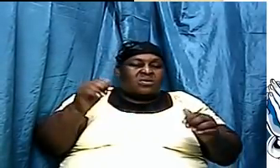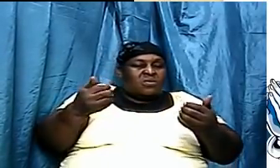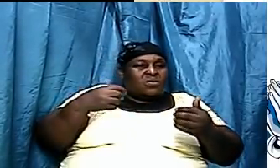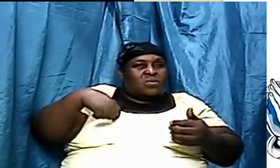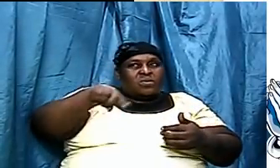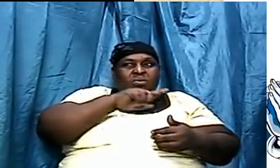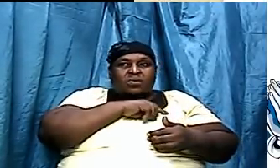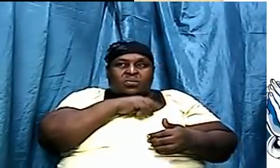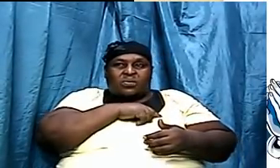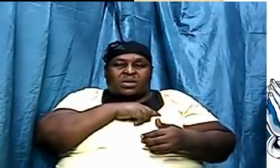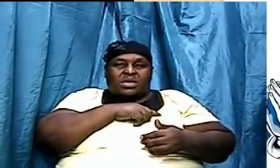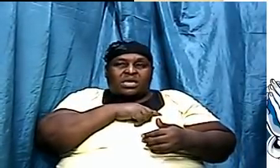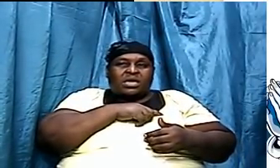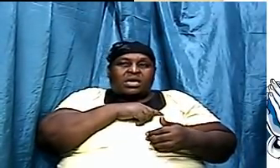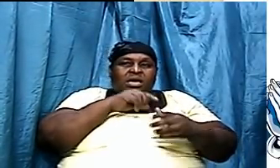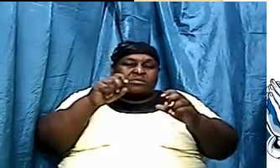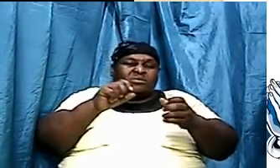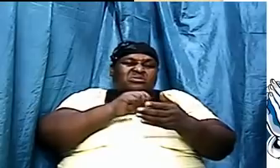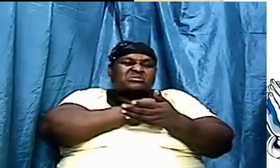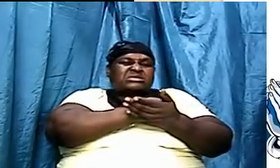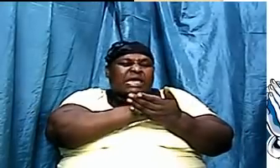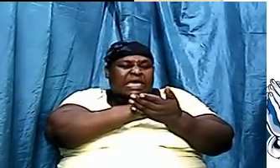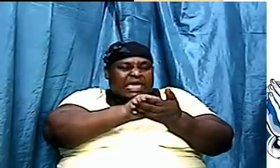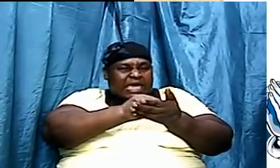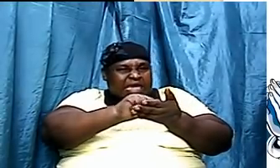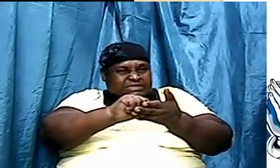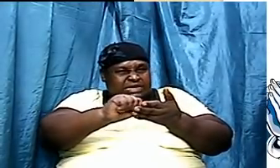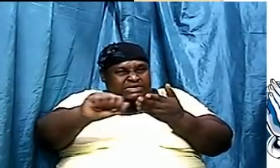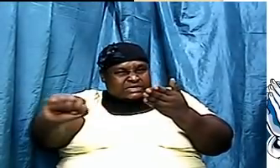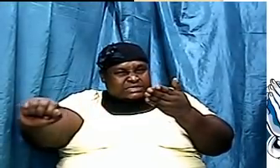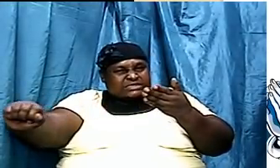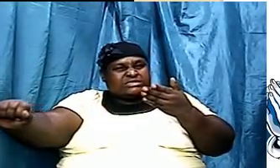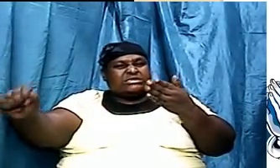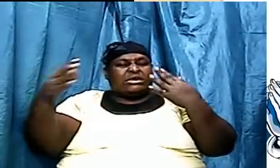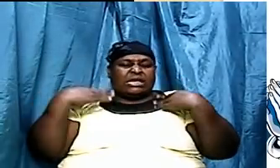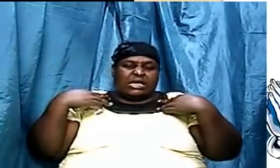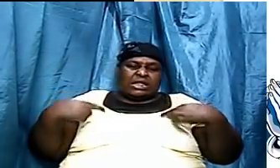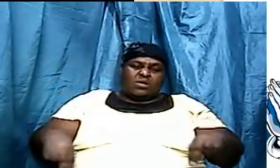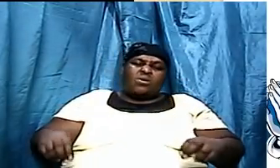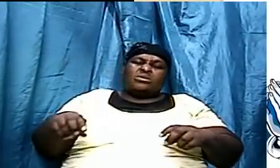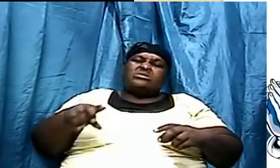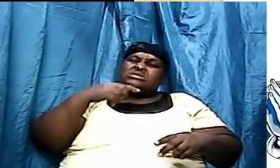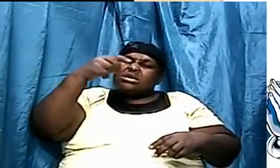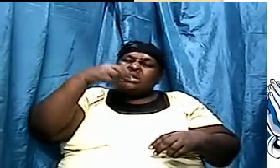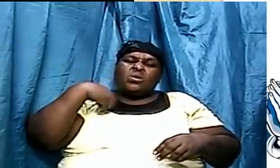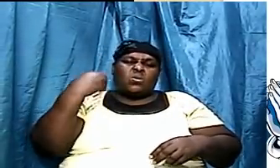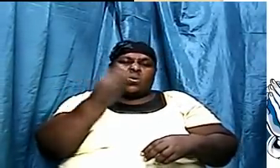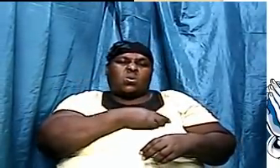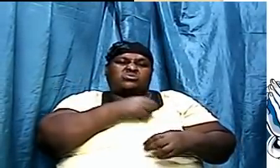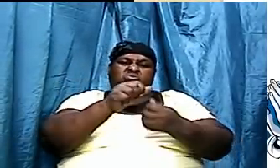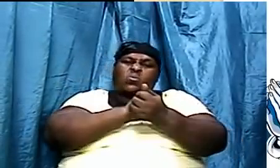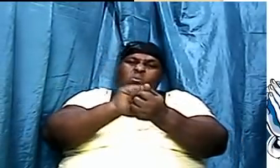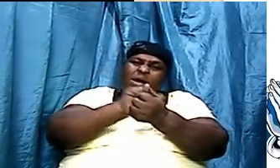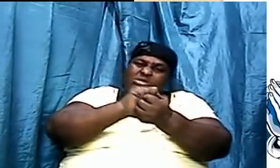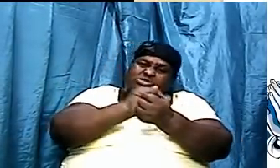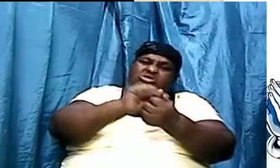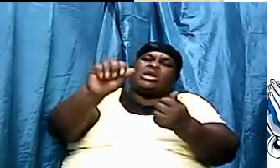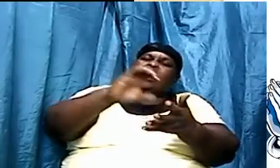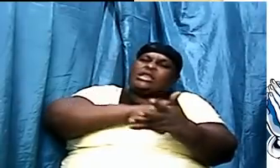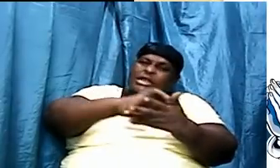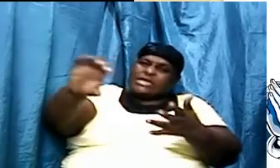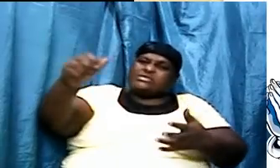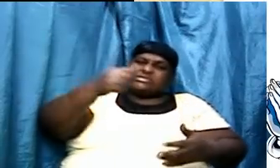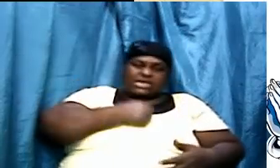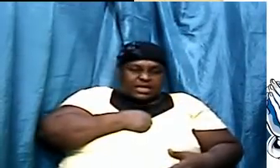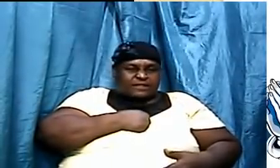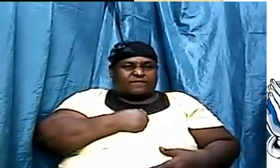should deal with sanitation and health. It told you how you must deal with washing before you do this. And you must cleanse yourself before you do this. And